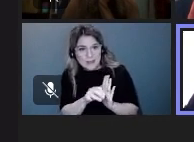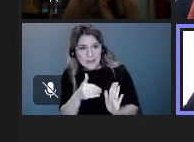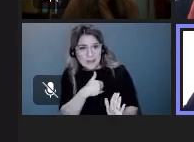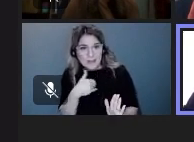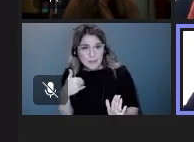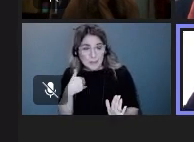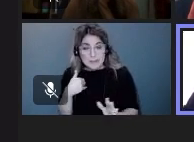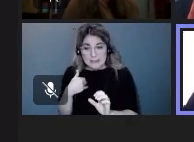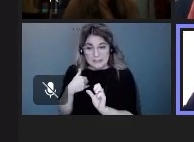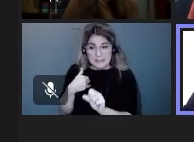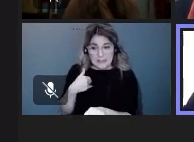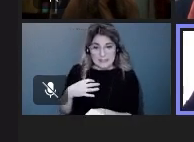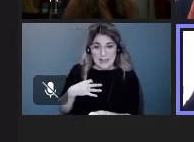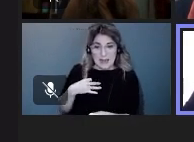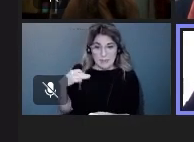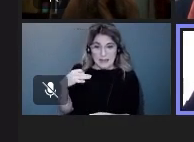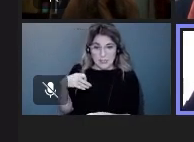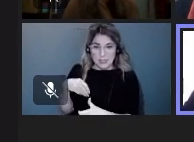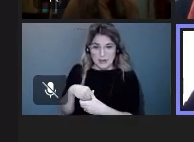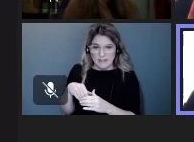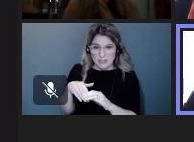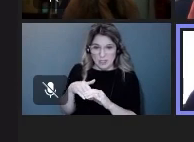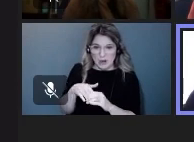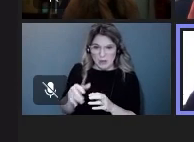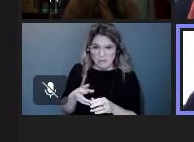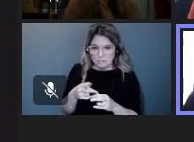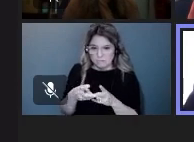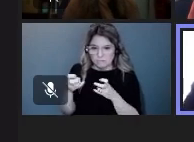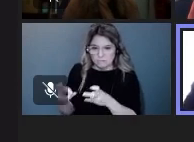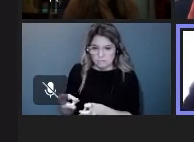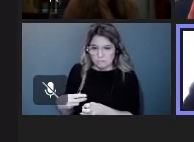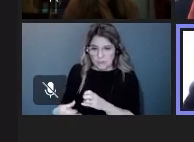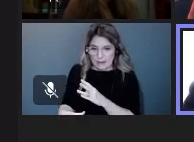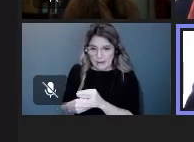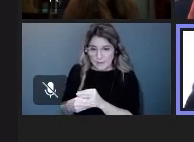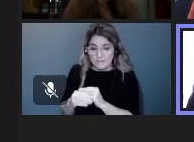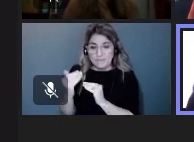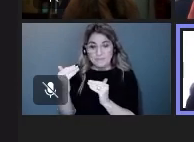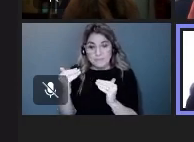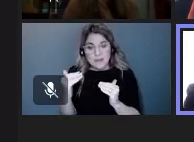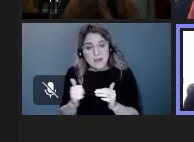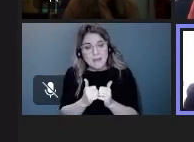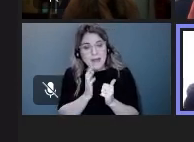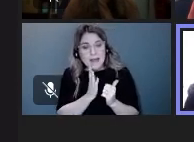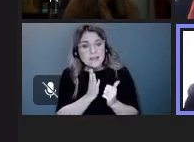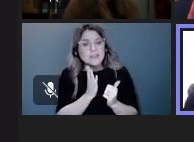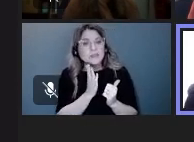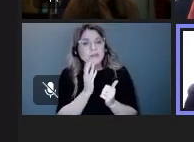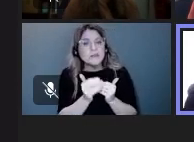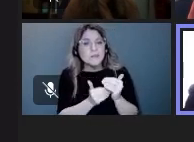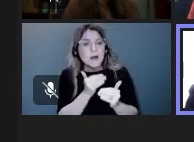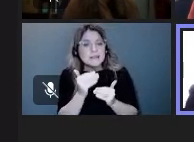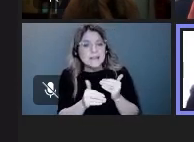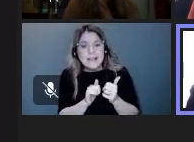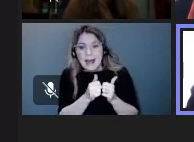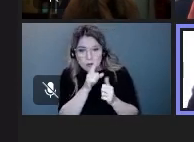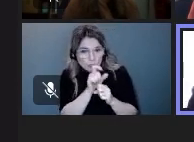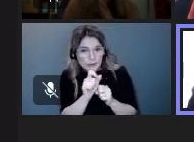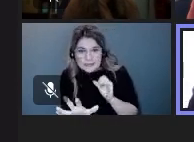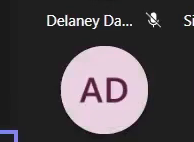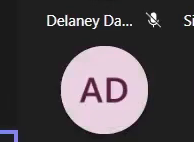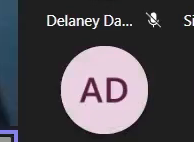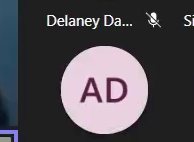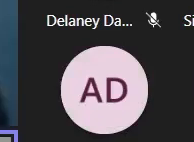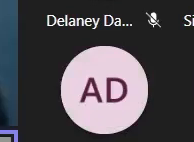we will put the application in the chat how this process sort of moves through to the selection so once the